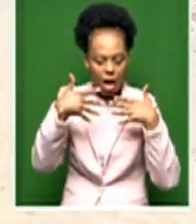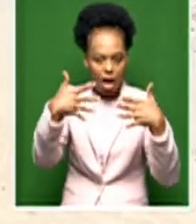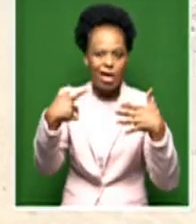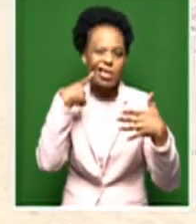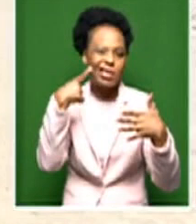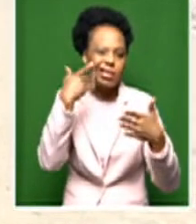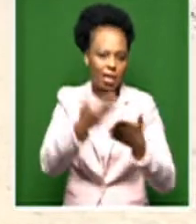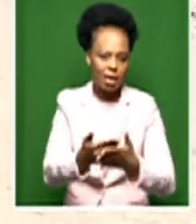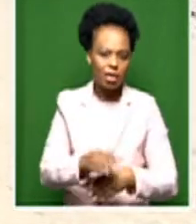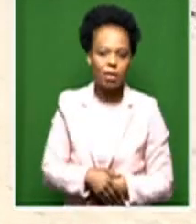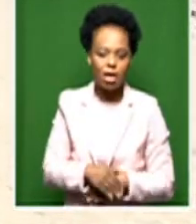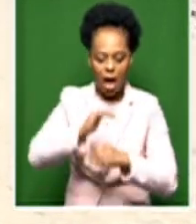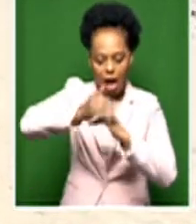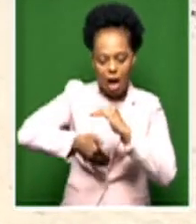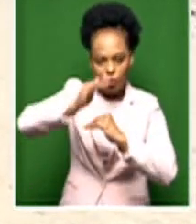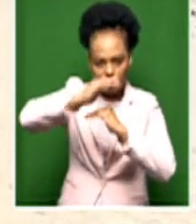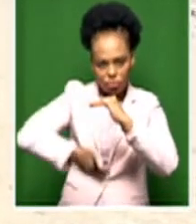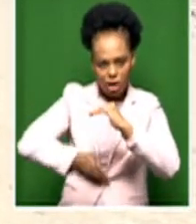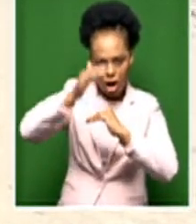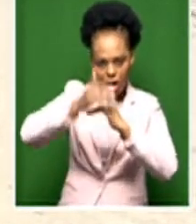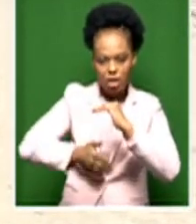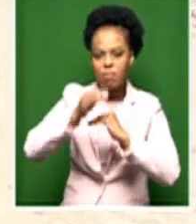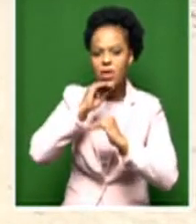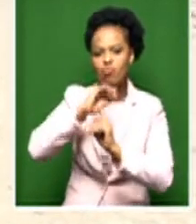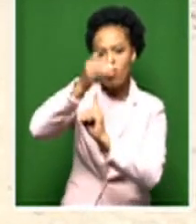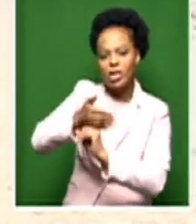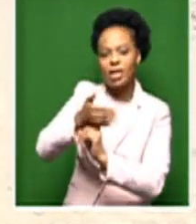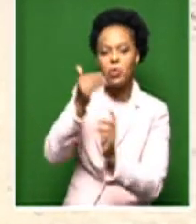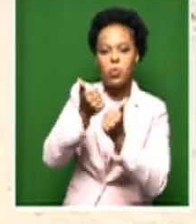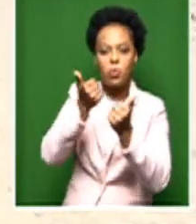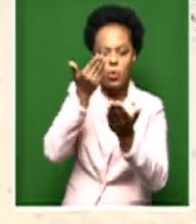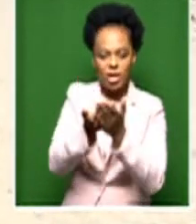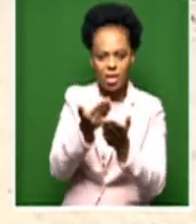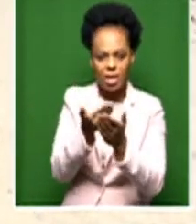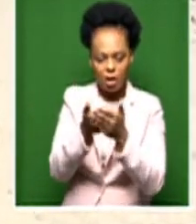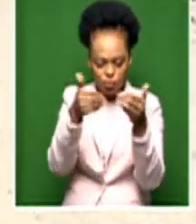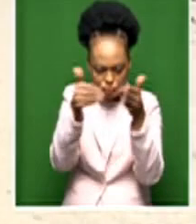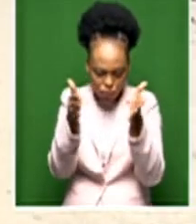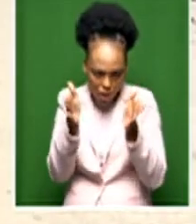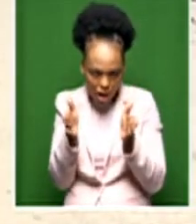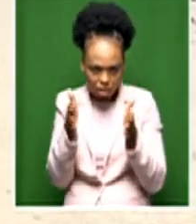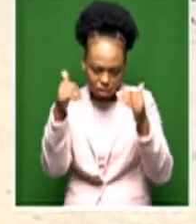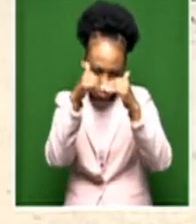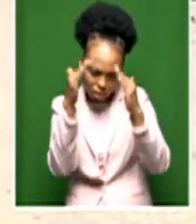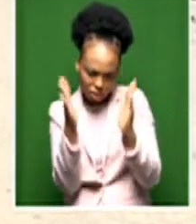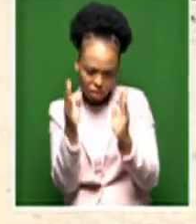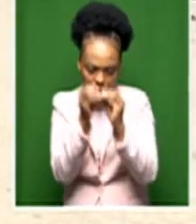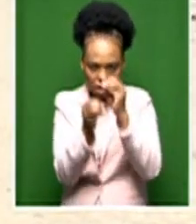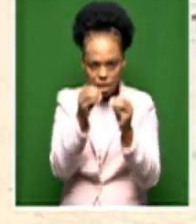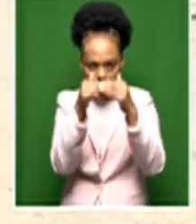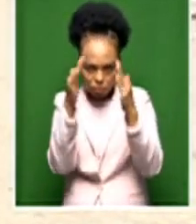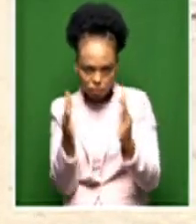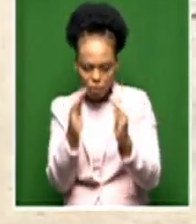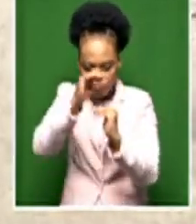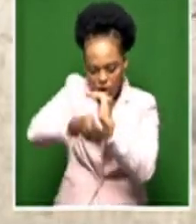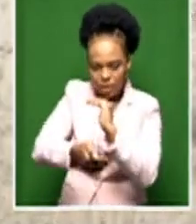of the protected area, and it seems that the penguins took to them very well. The nest boxes did particularly well in protecting the